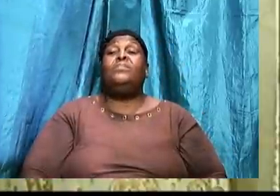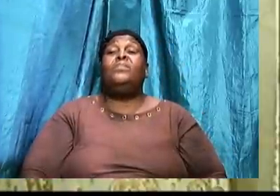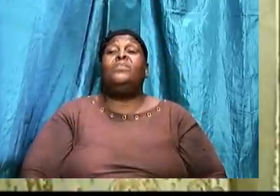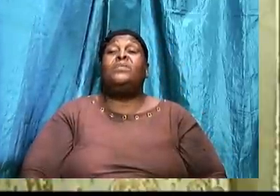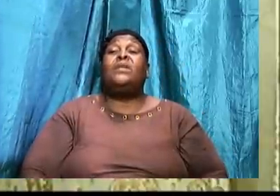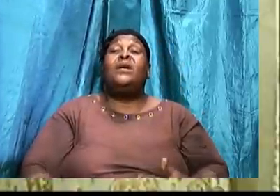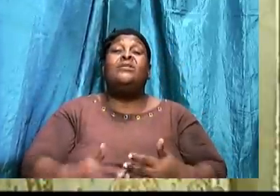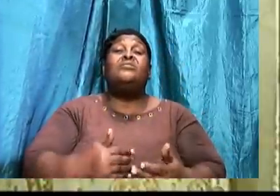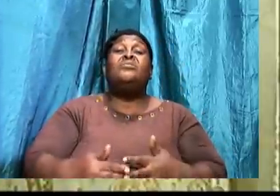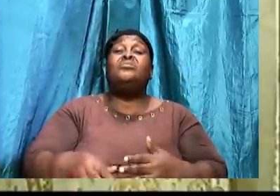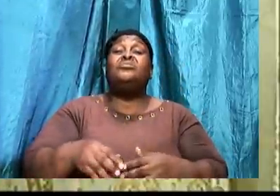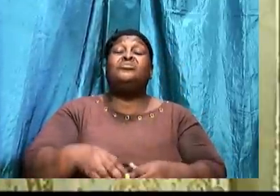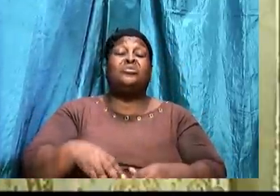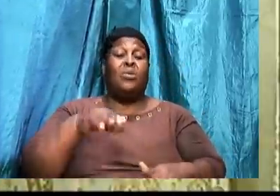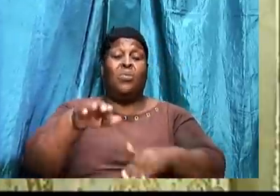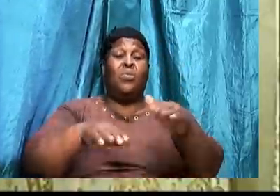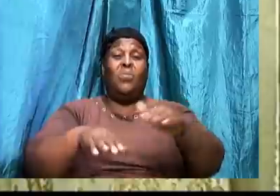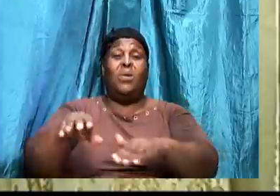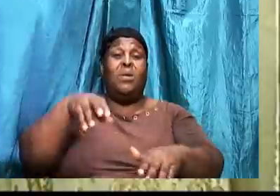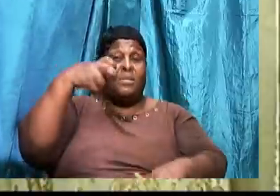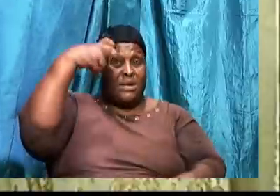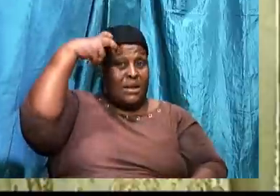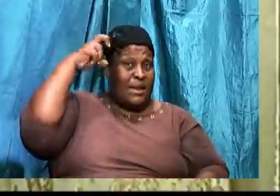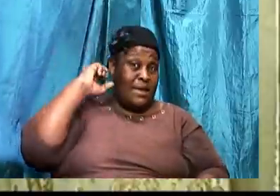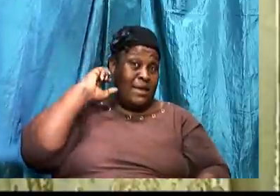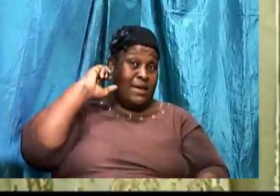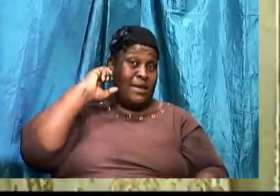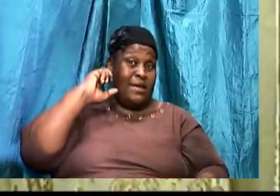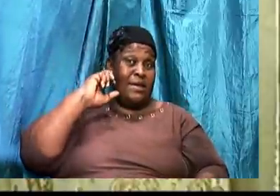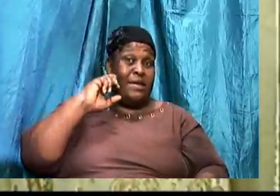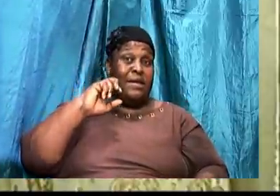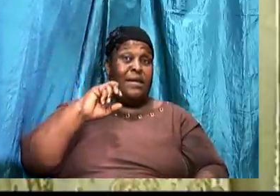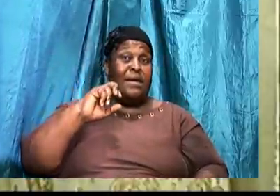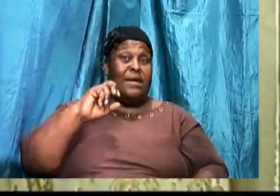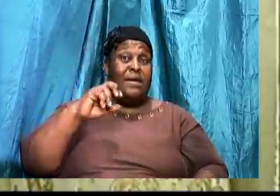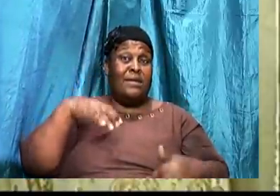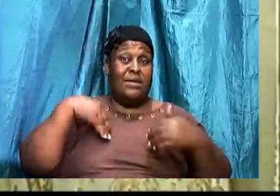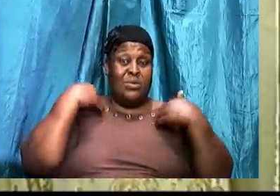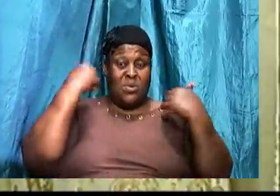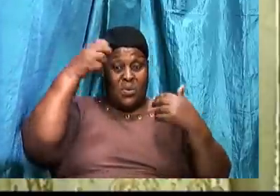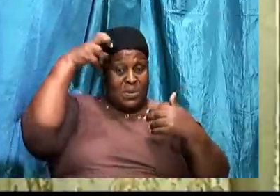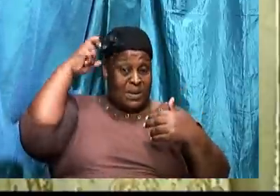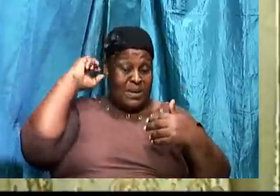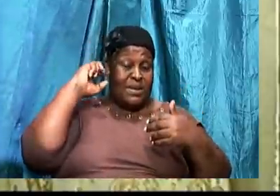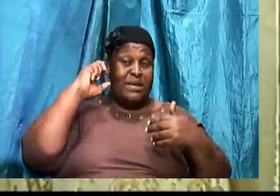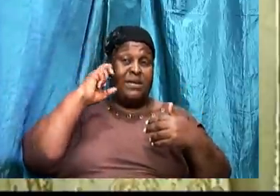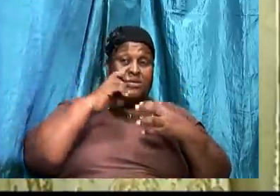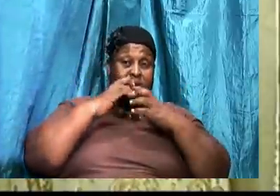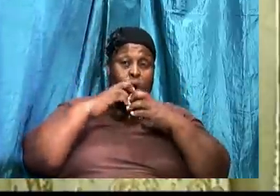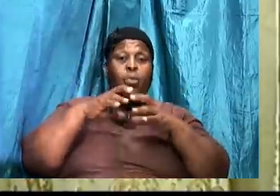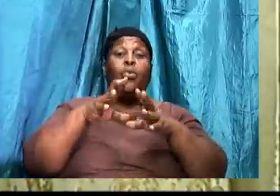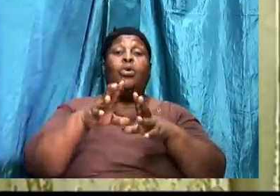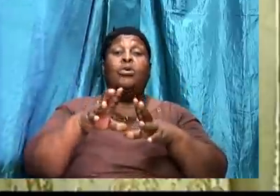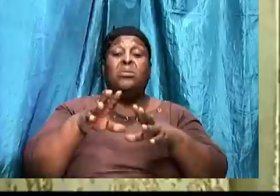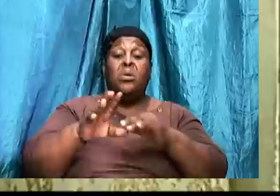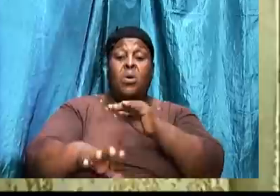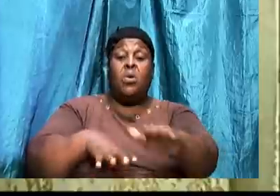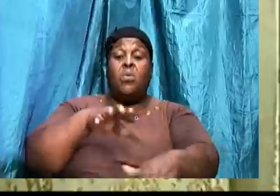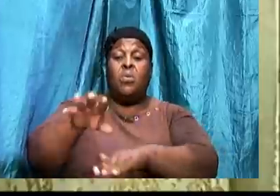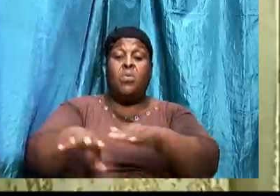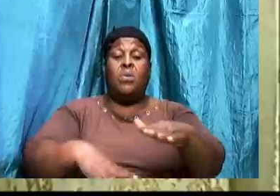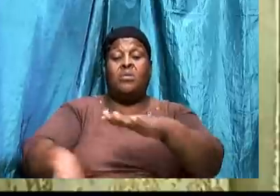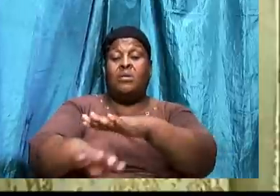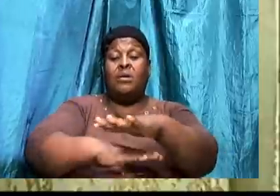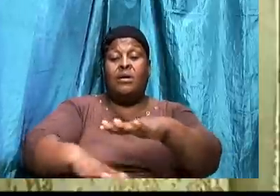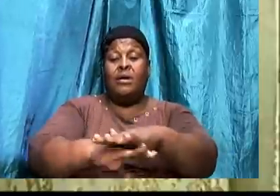Thou shall tread upon the lion. And other. The young lion. And the dragon. Shall all trample. On the.